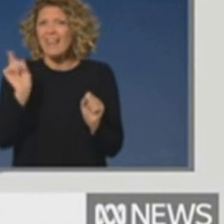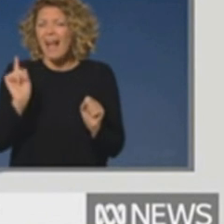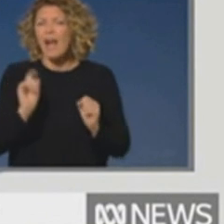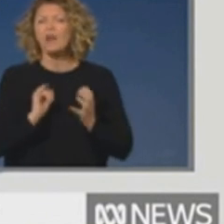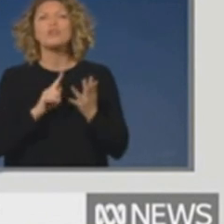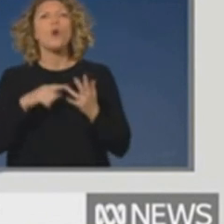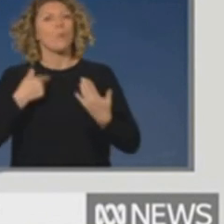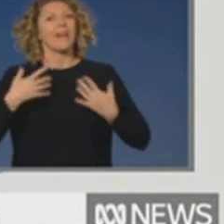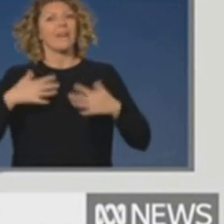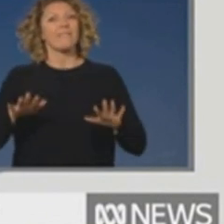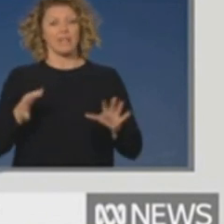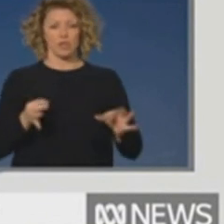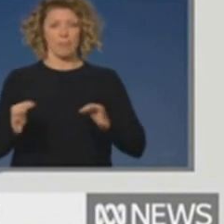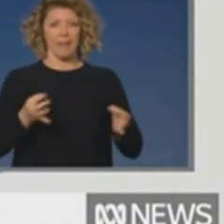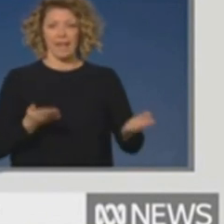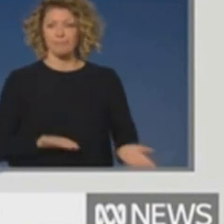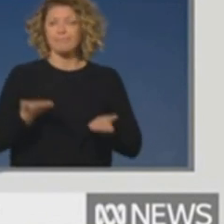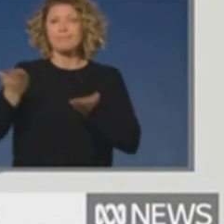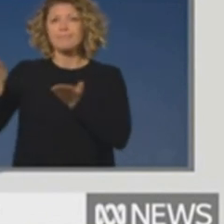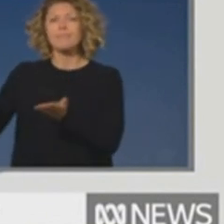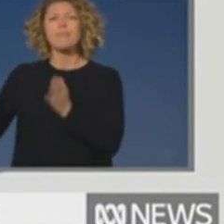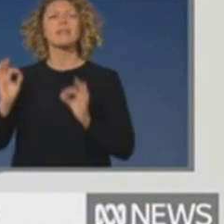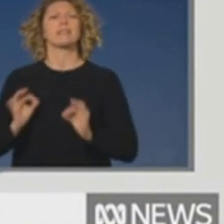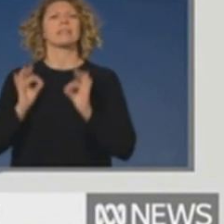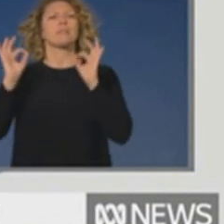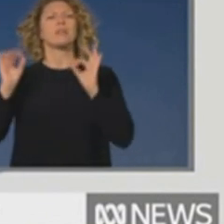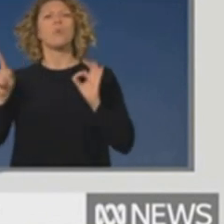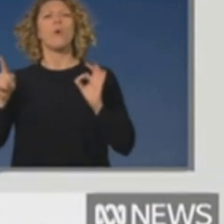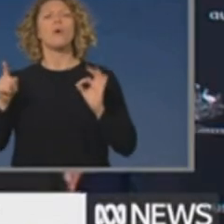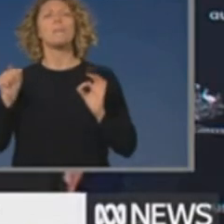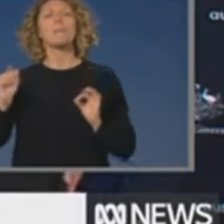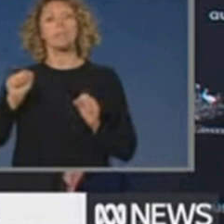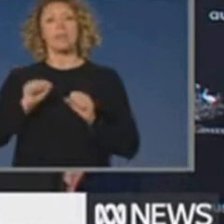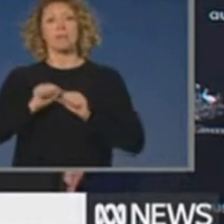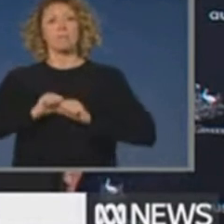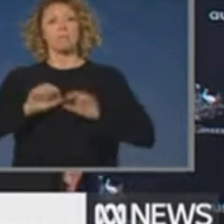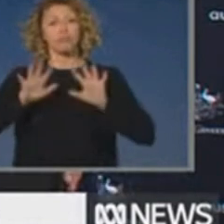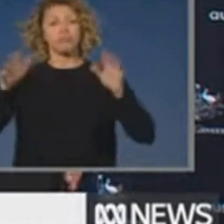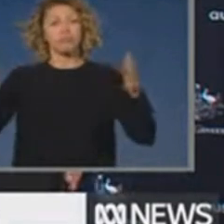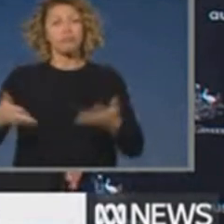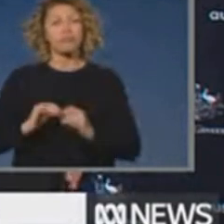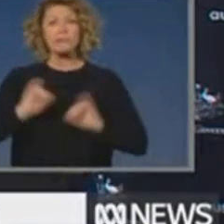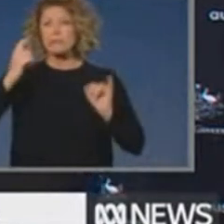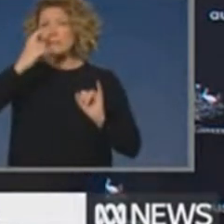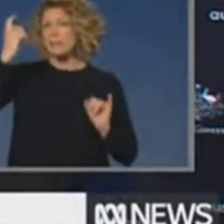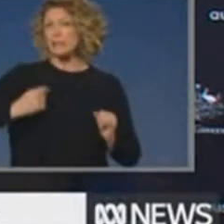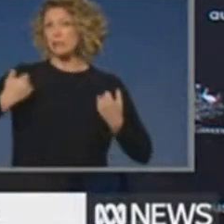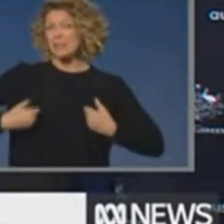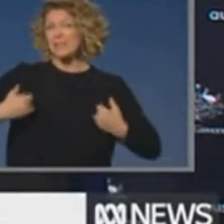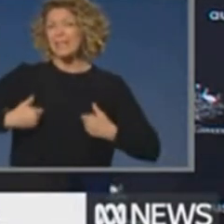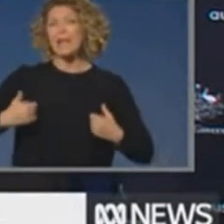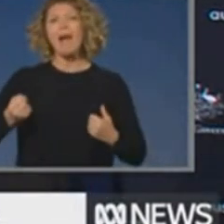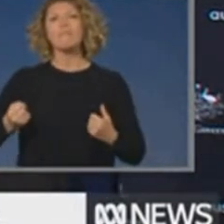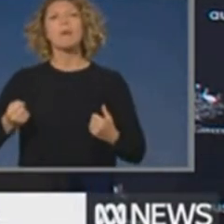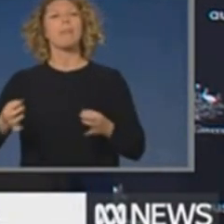to the National Cabinet is this Pandemic Health Intelligence Plan. And we'll need to be looking at